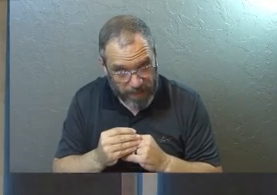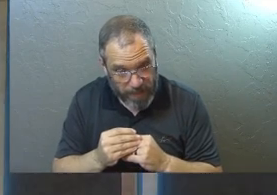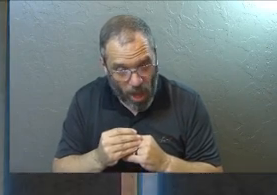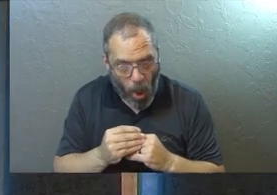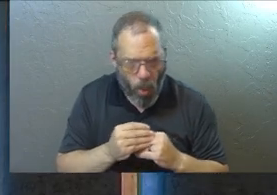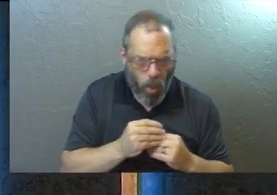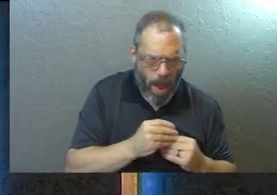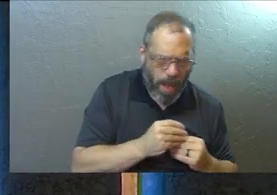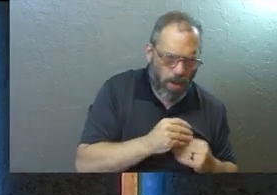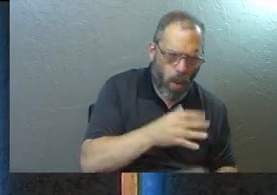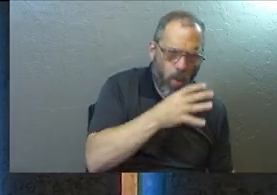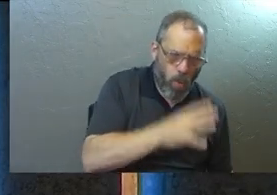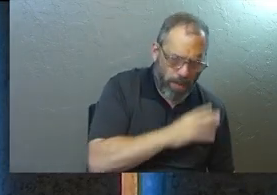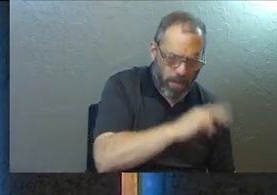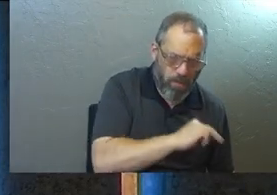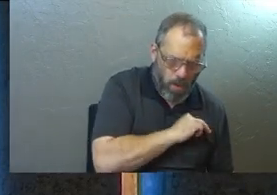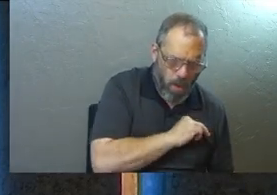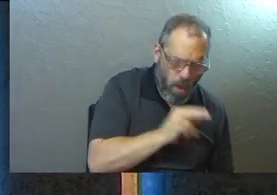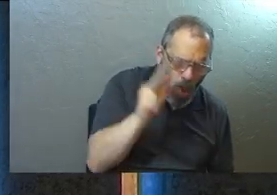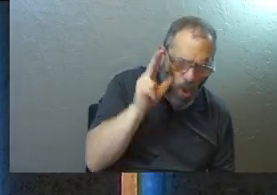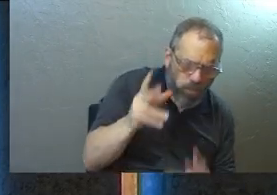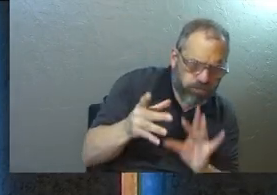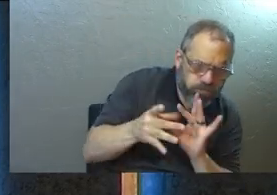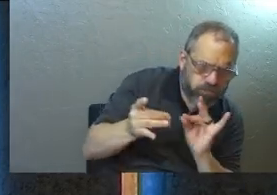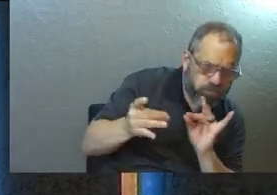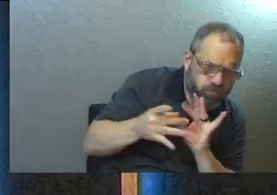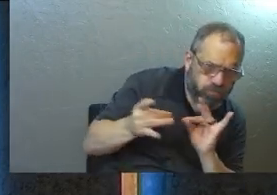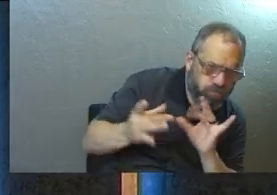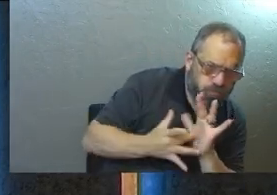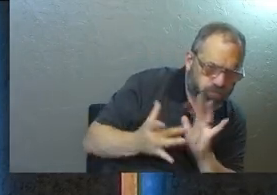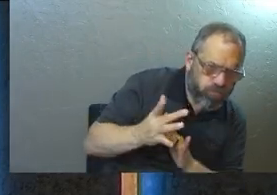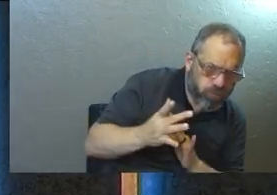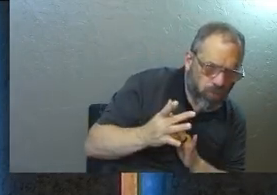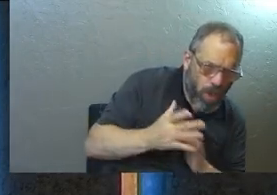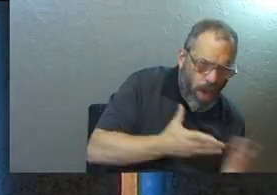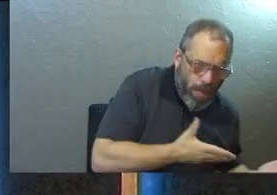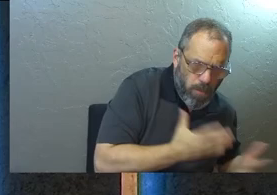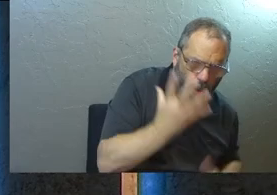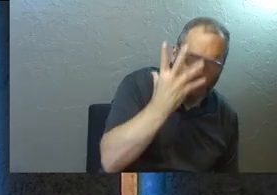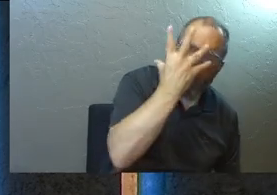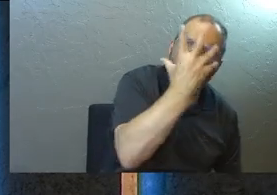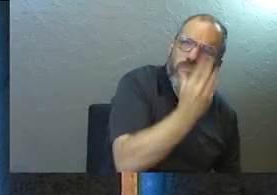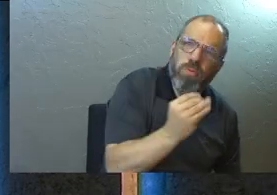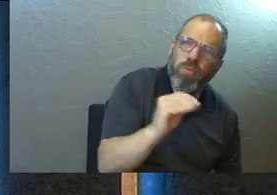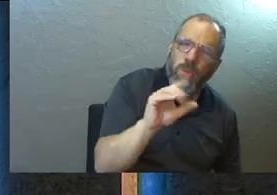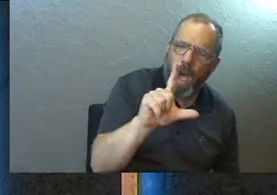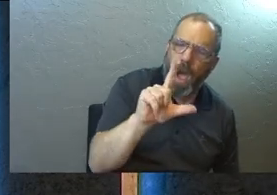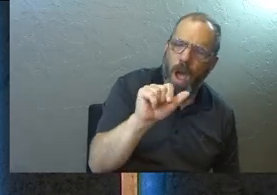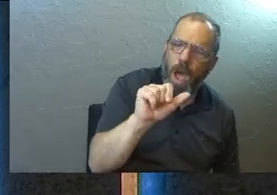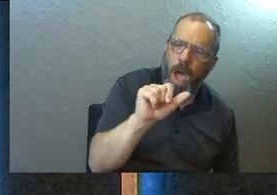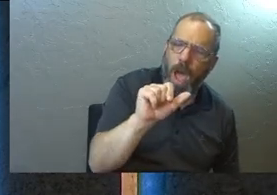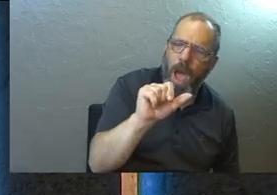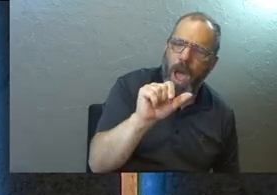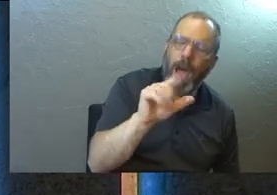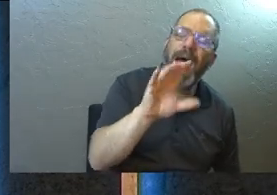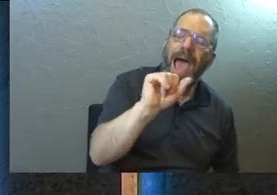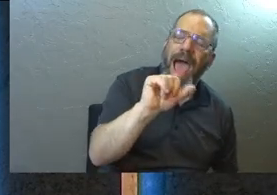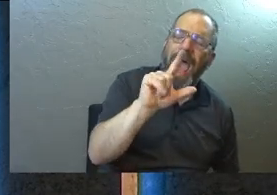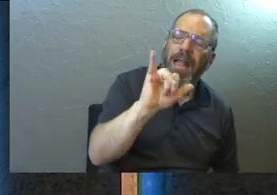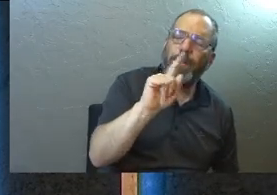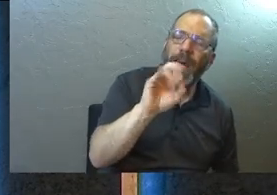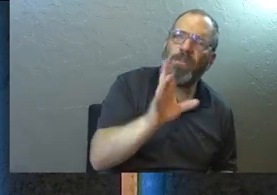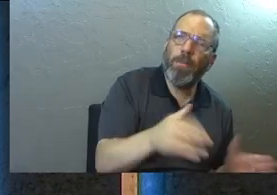When a certain immoral woman from that city heard that Jesus was eating there, she brought a beautiful alabaster jar filled with